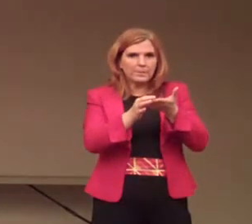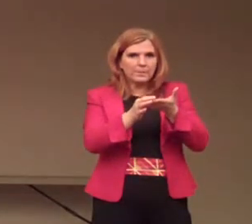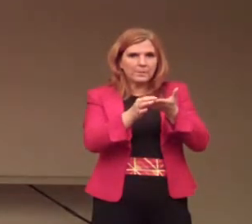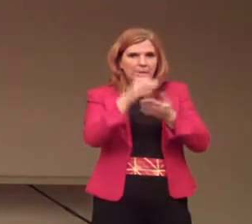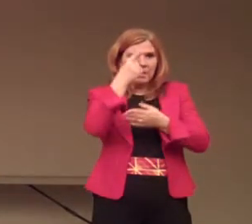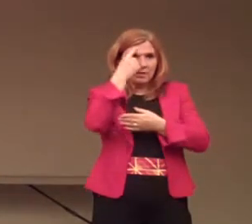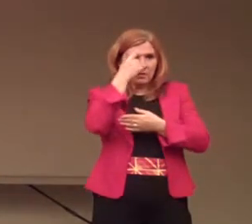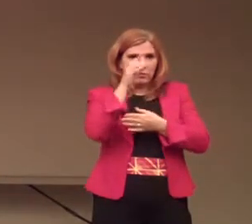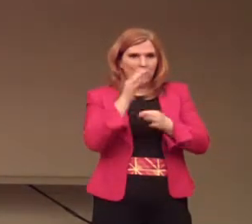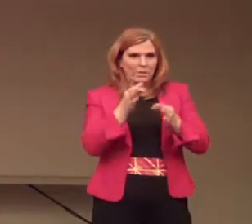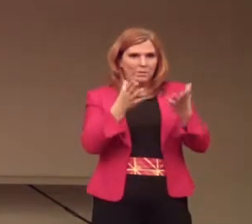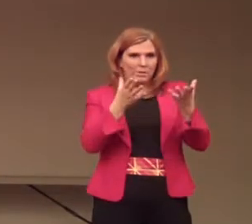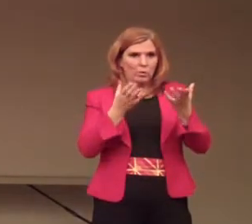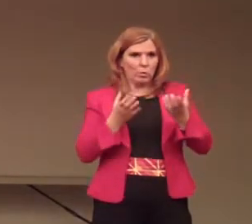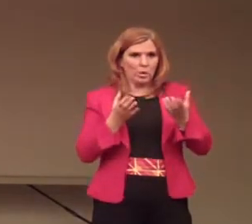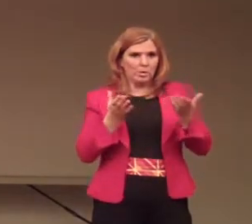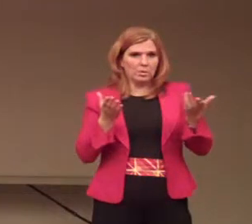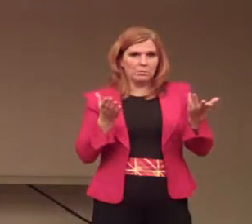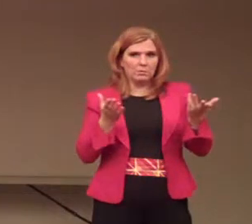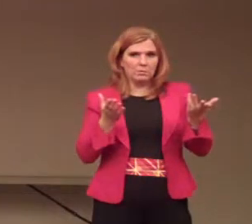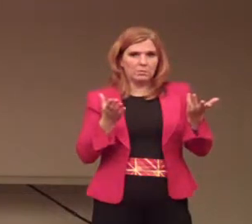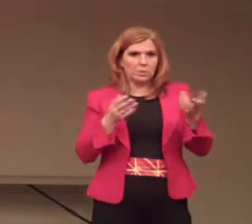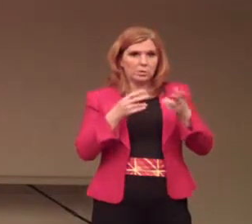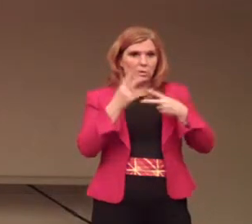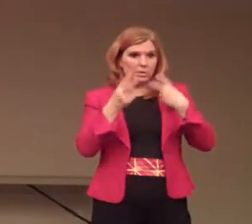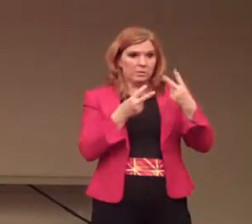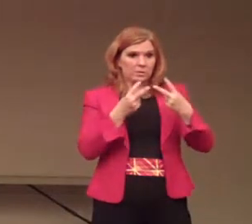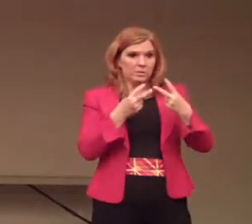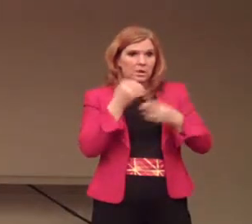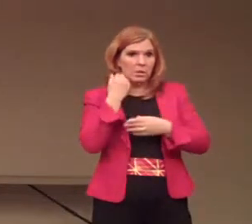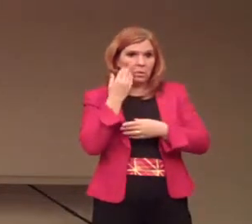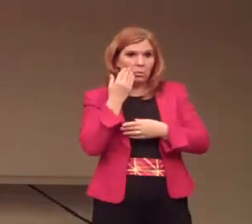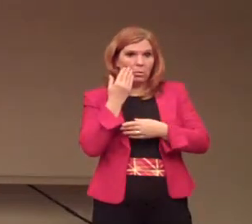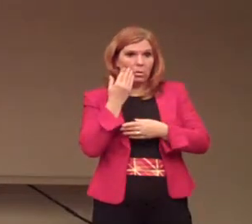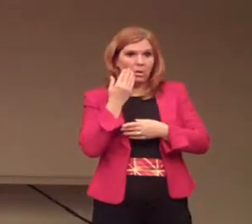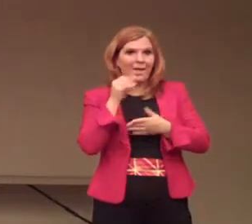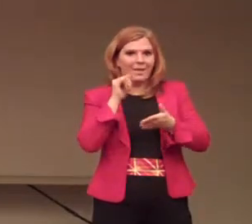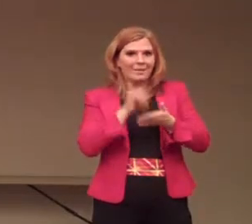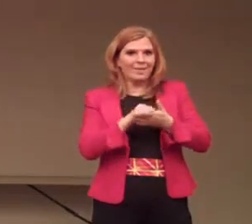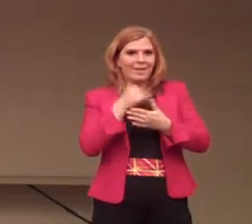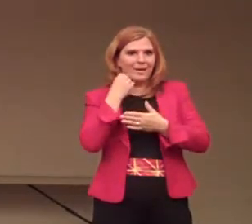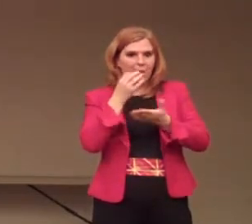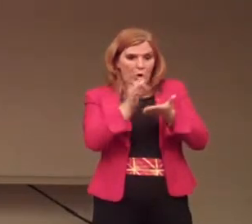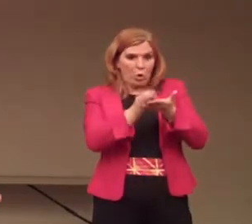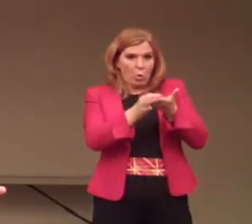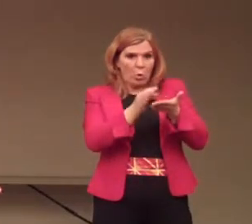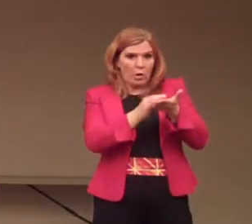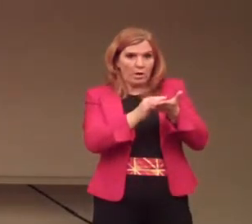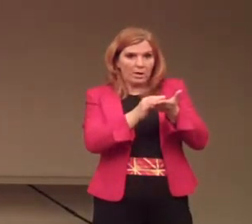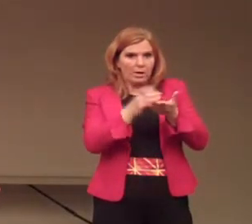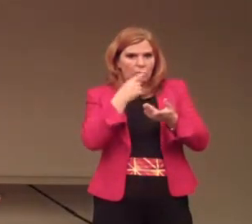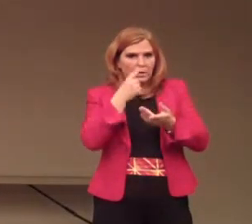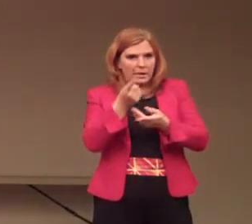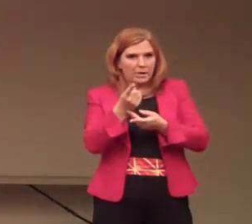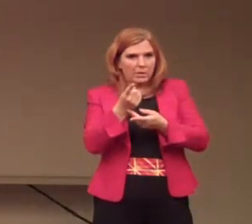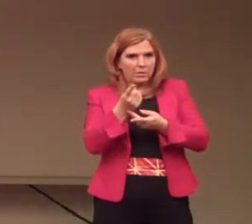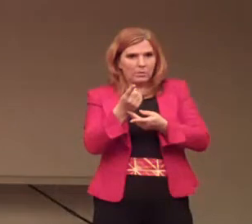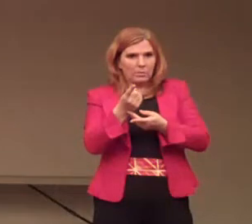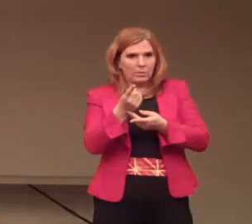for if you wanted, you know, you wanted to visit a prostitute. That coin would in effect tell you